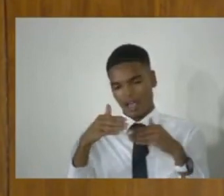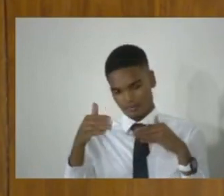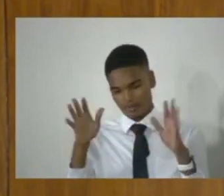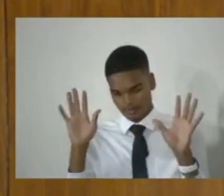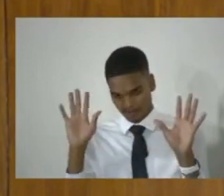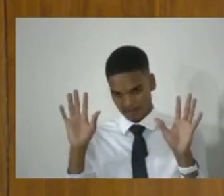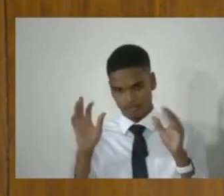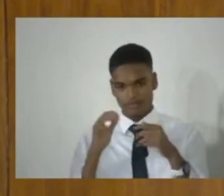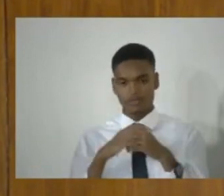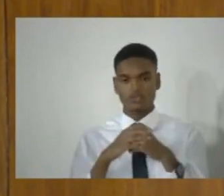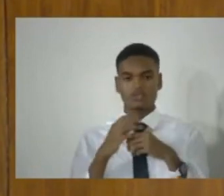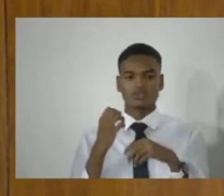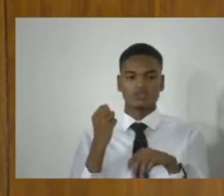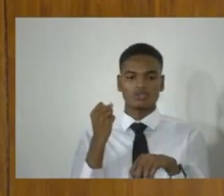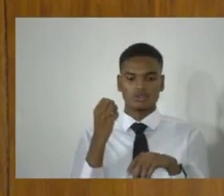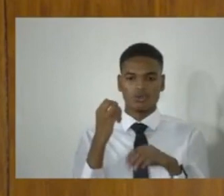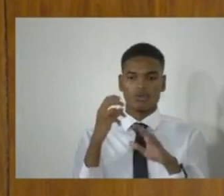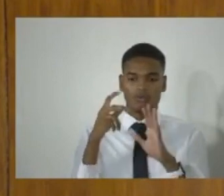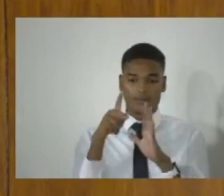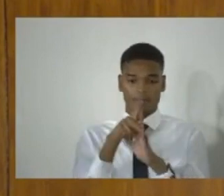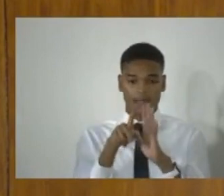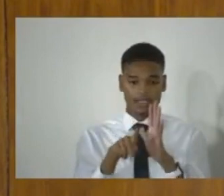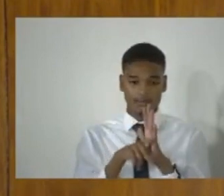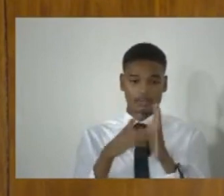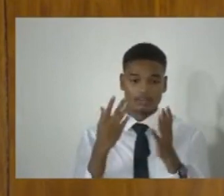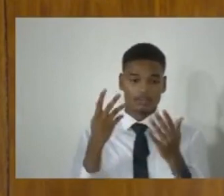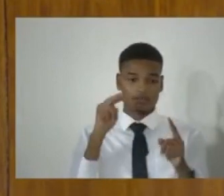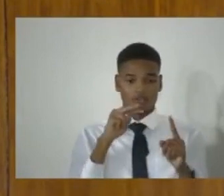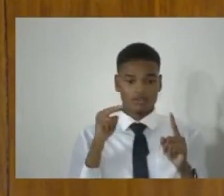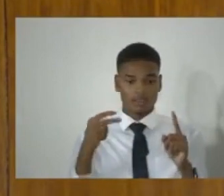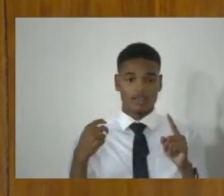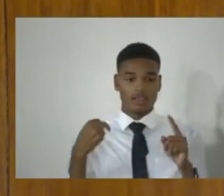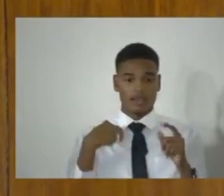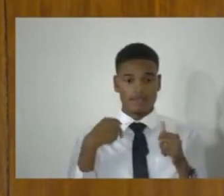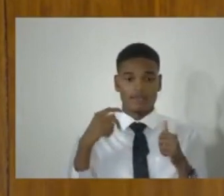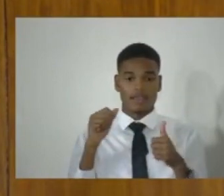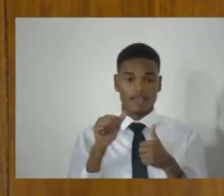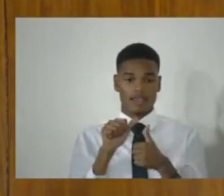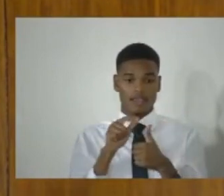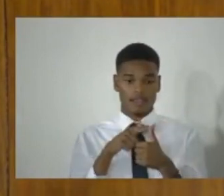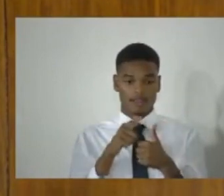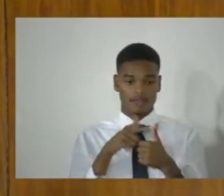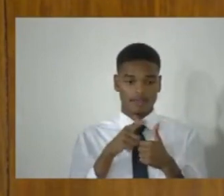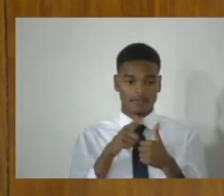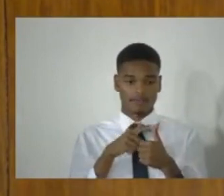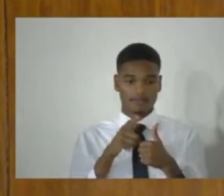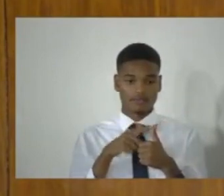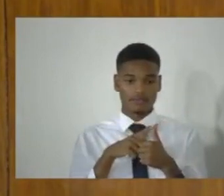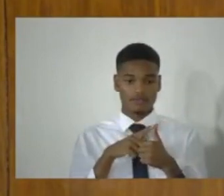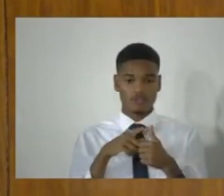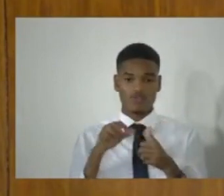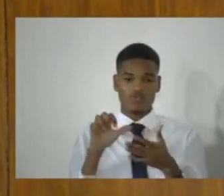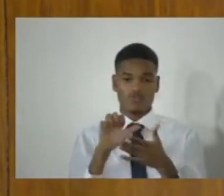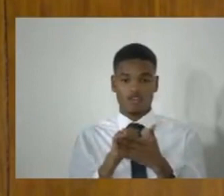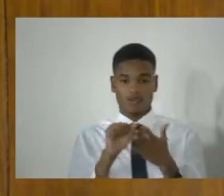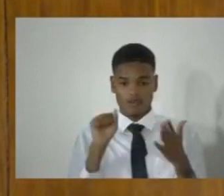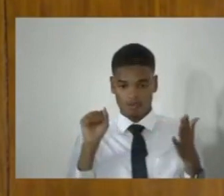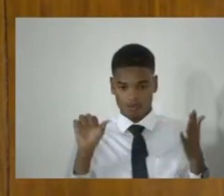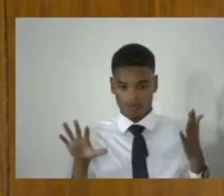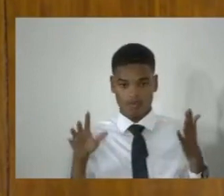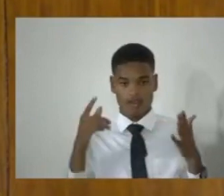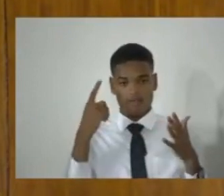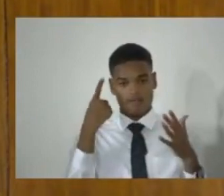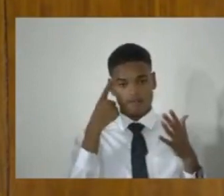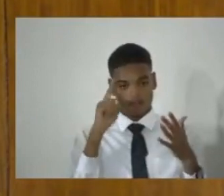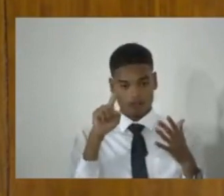from a policy perspective, we have, A, the fact that the removal of the